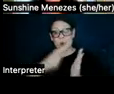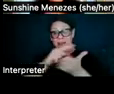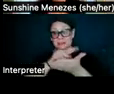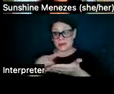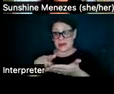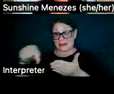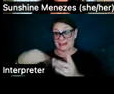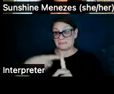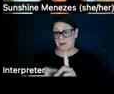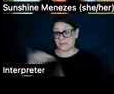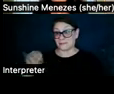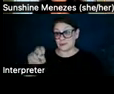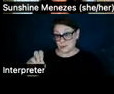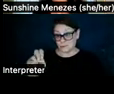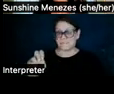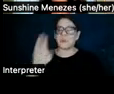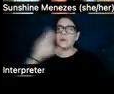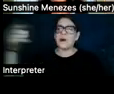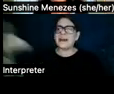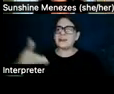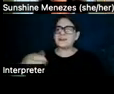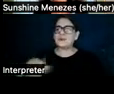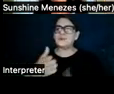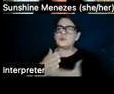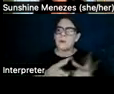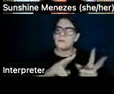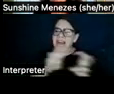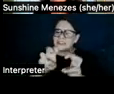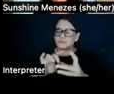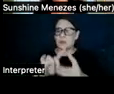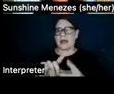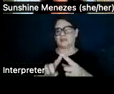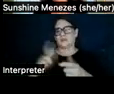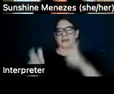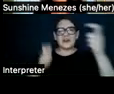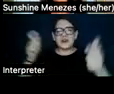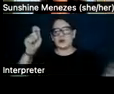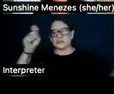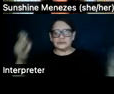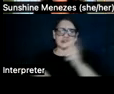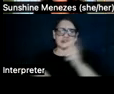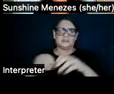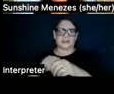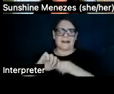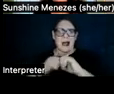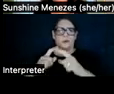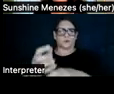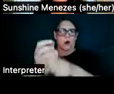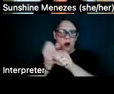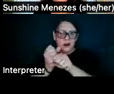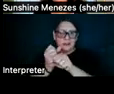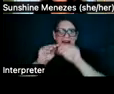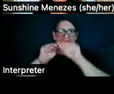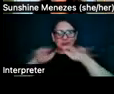this month, we will introduce you to some of the issues related to this massive shift in how we harness and distribute